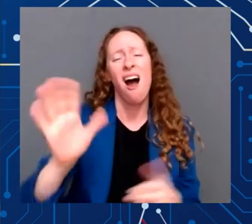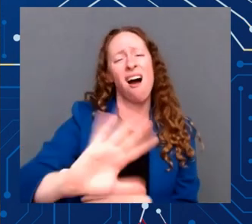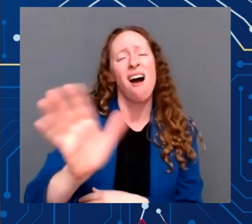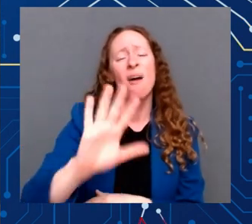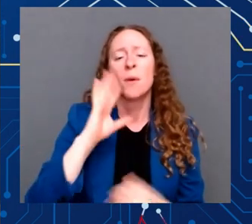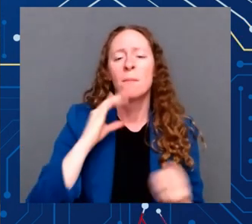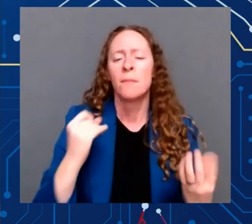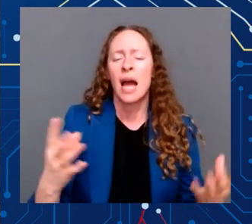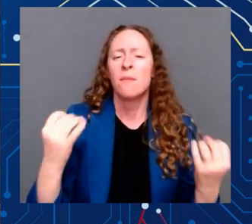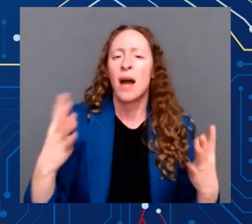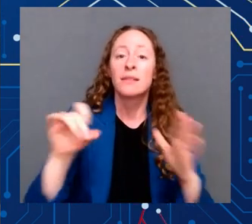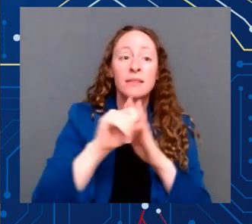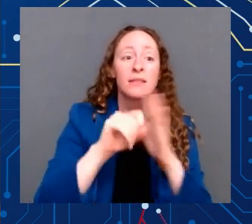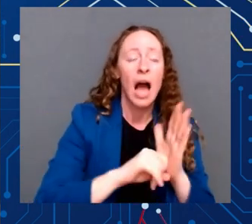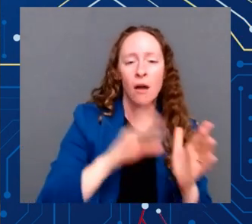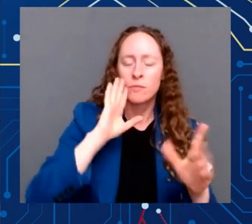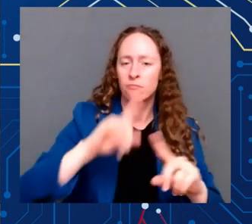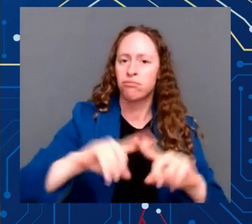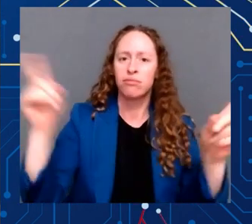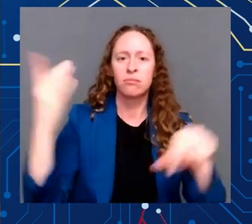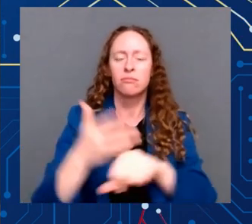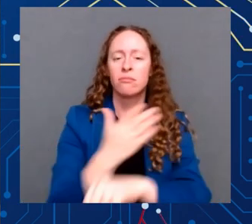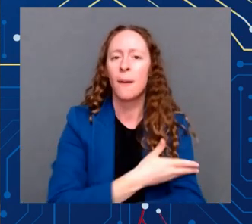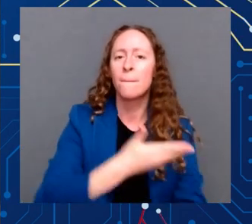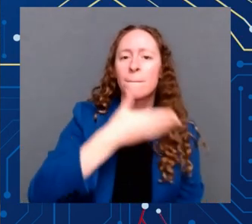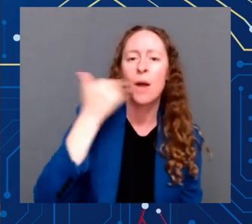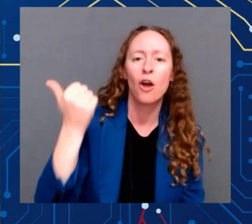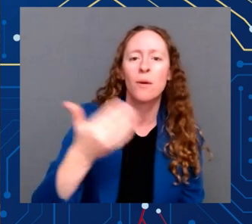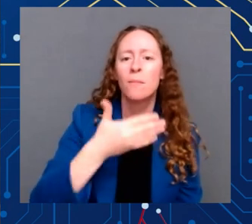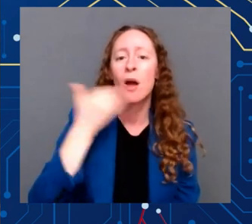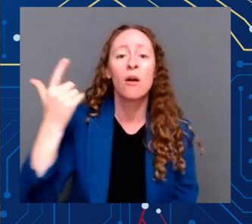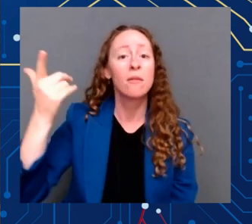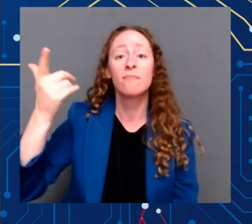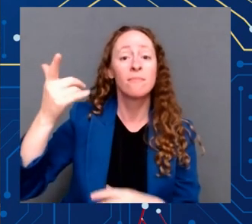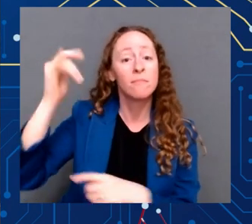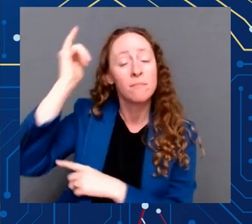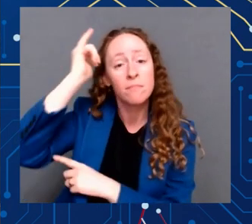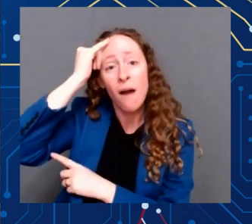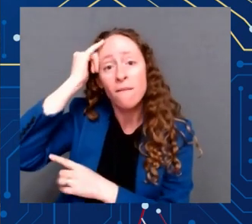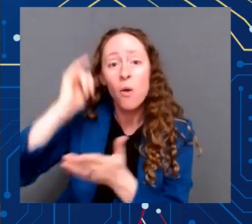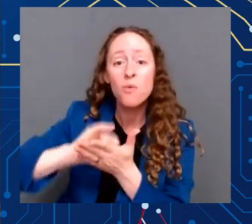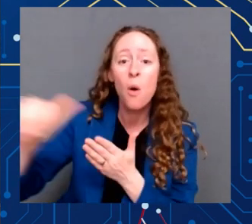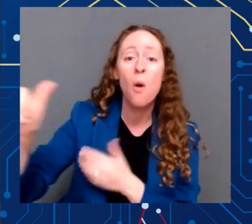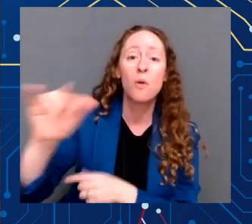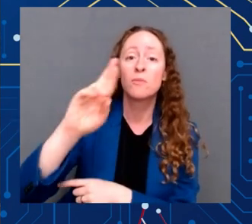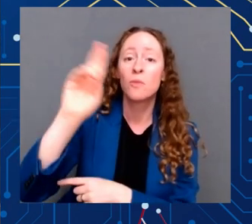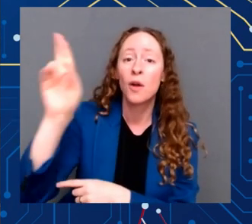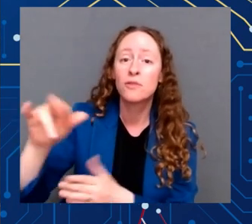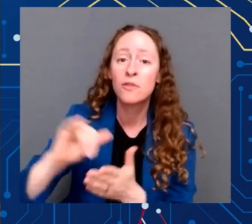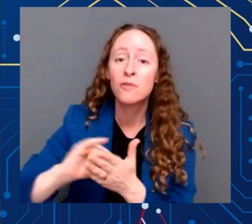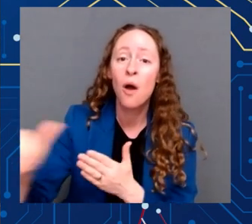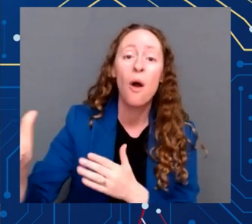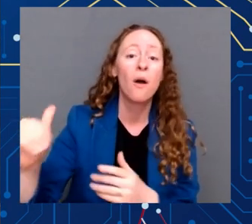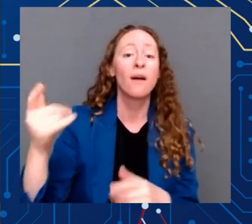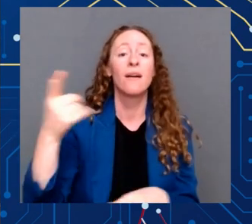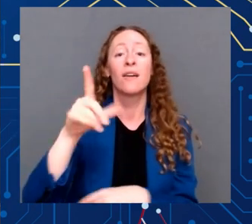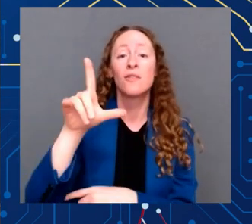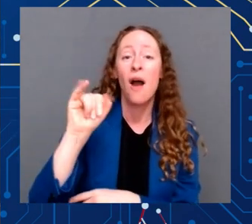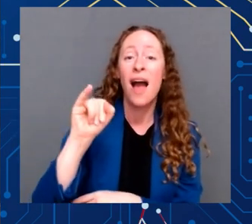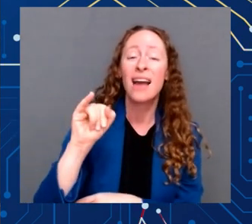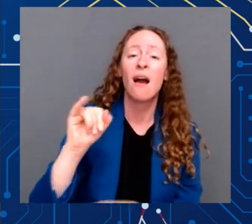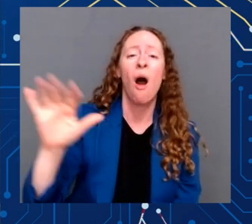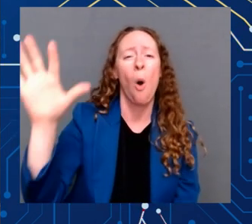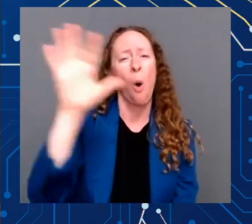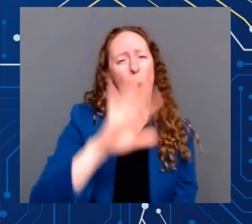Rochester and Buffalo, where Mr. Aviv is from, you'll hear from him in Long Island, have long had the workforce, long had the